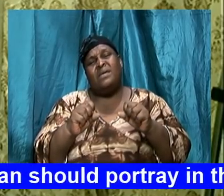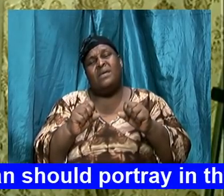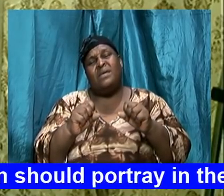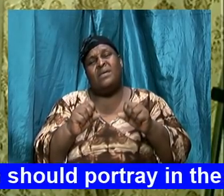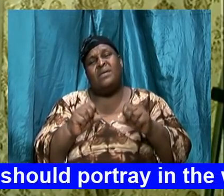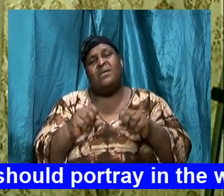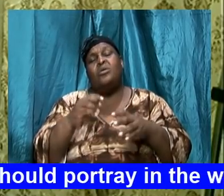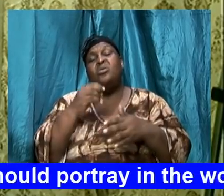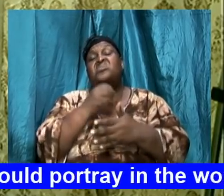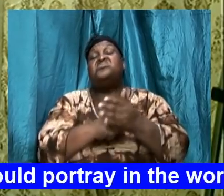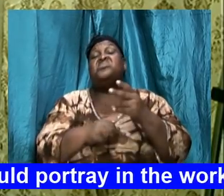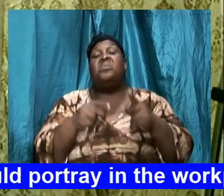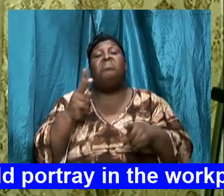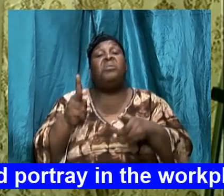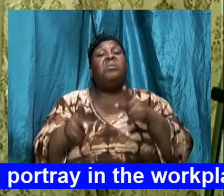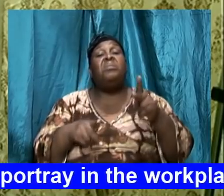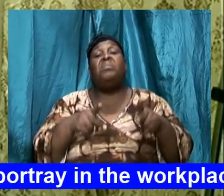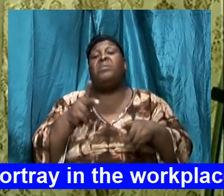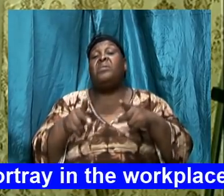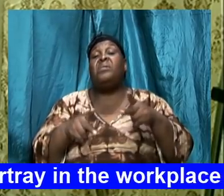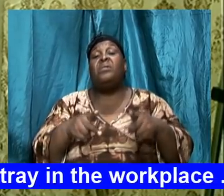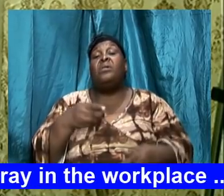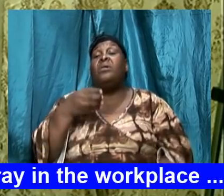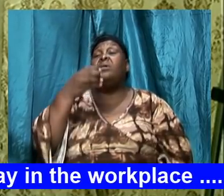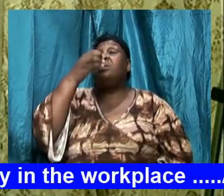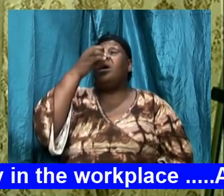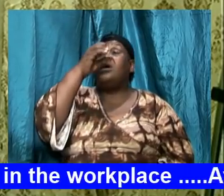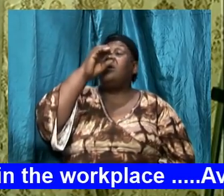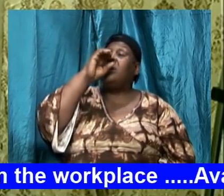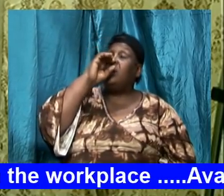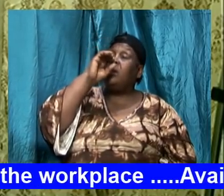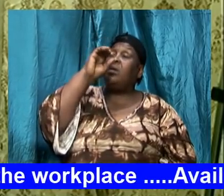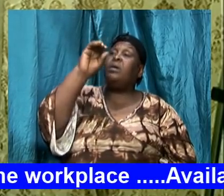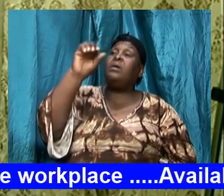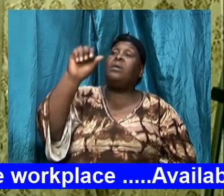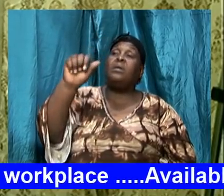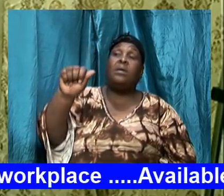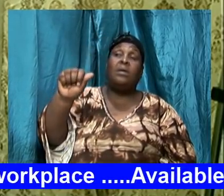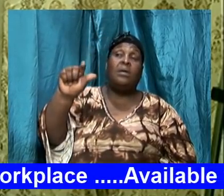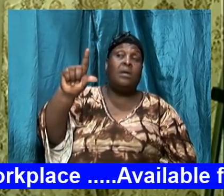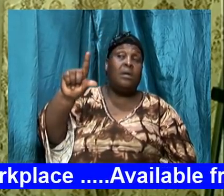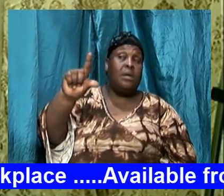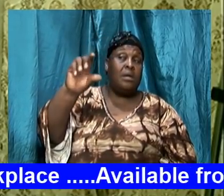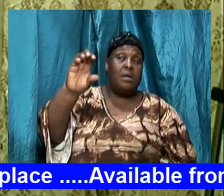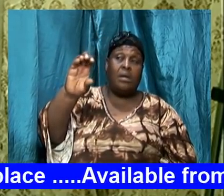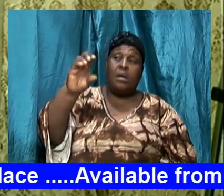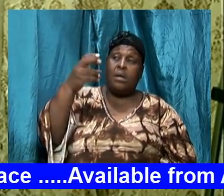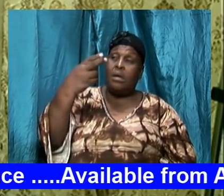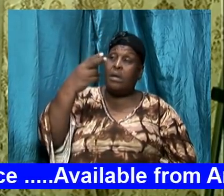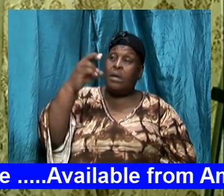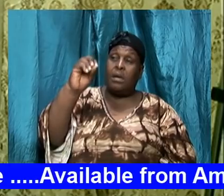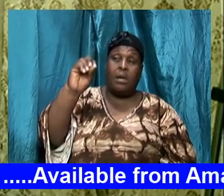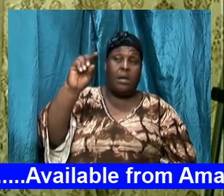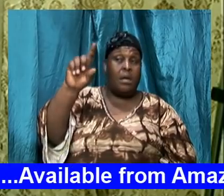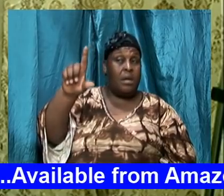some folks are drinking alcohol you're hiding and you're drinking